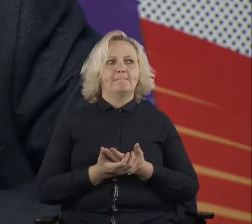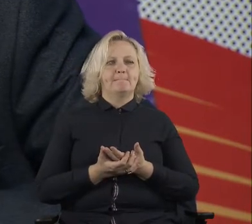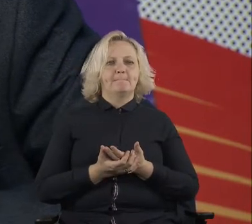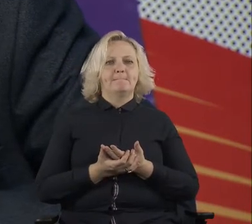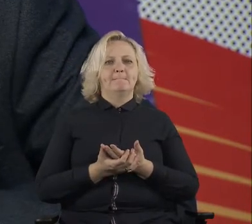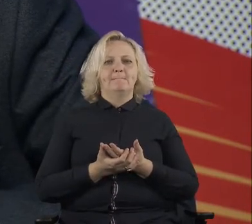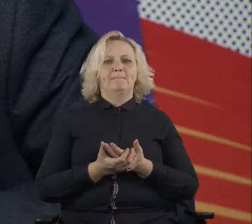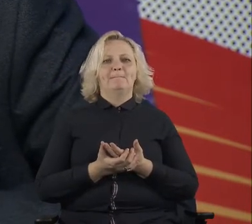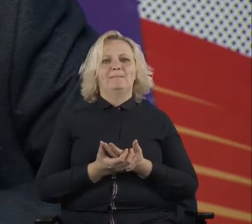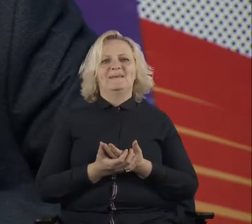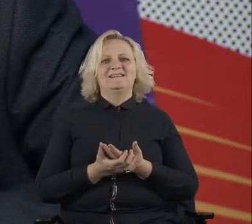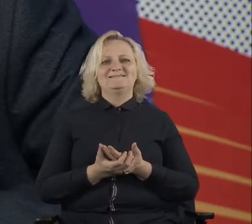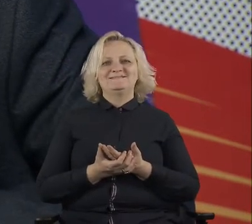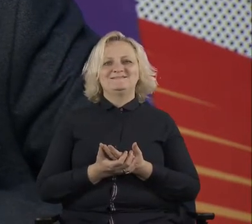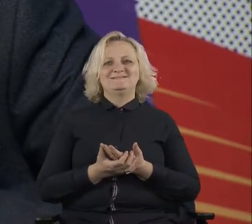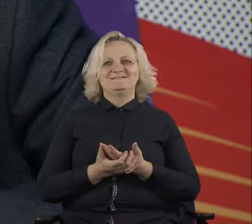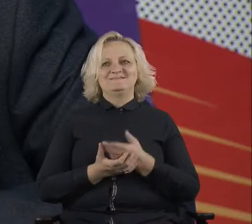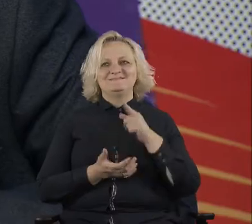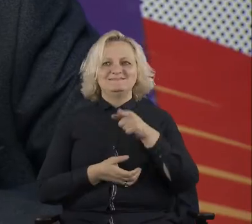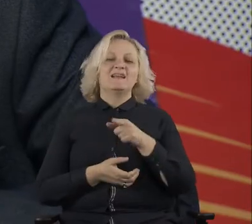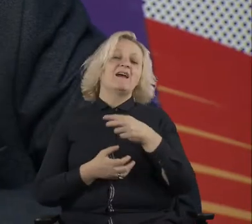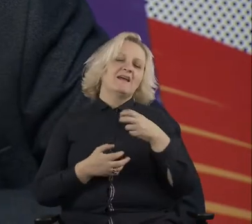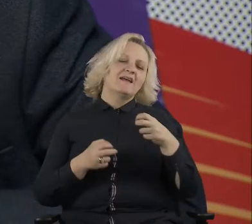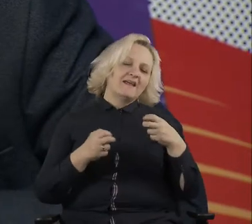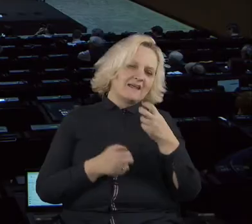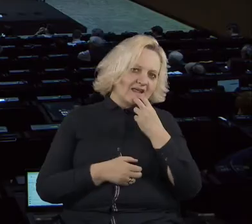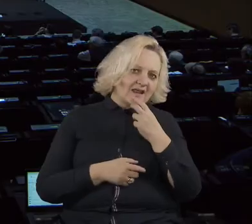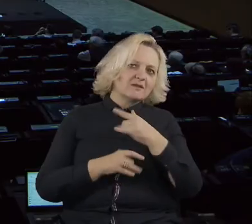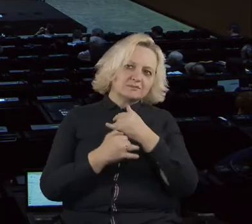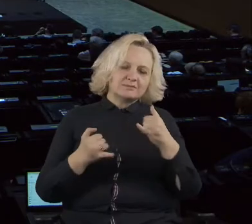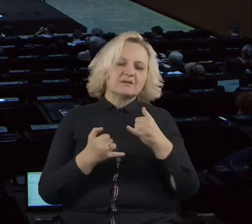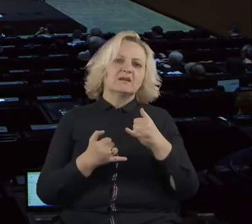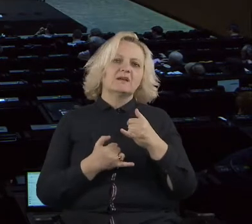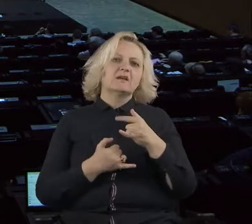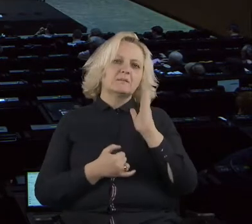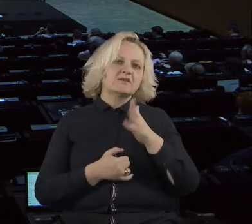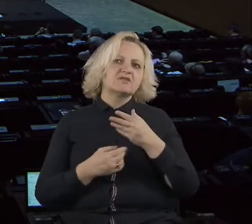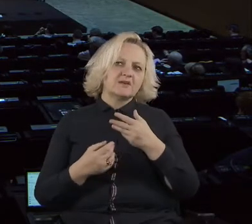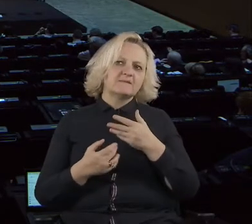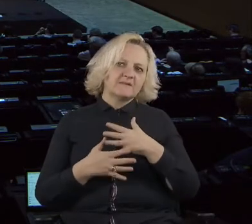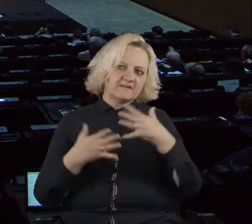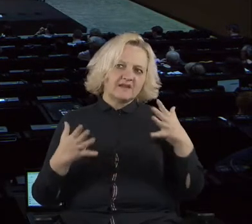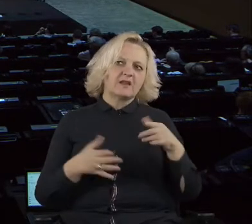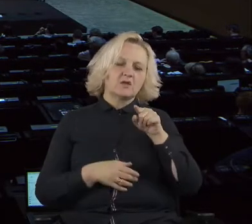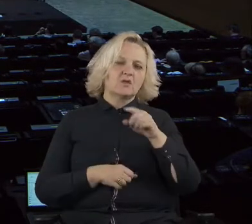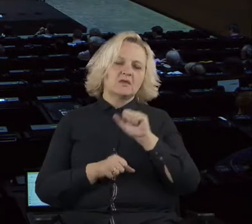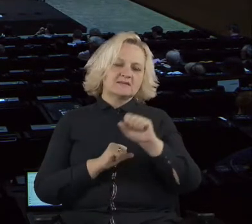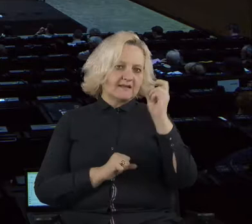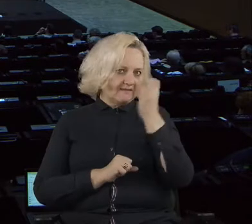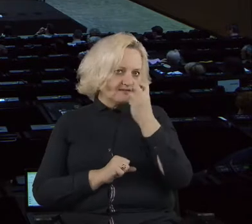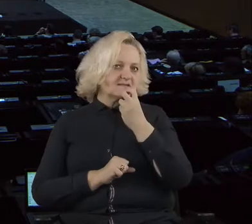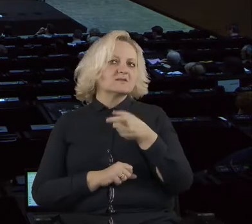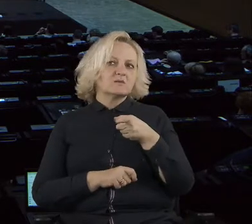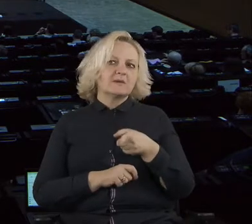point as well. Simplicity, trust, good information campaign, and digital readiness of the population by service design.